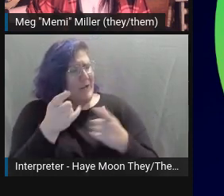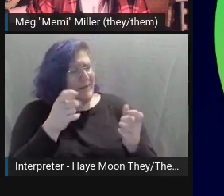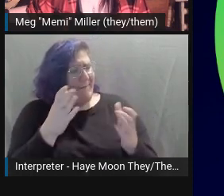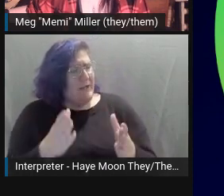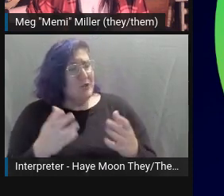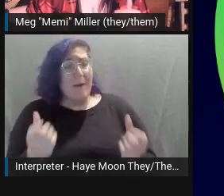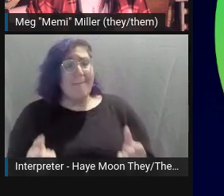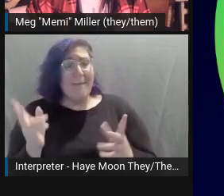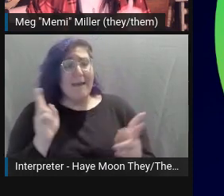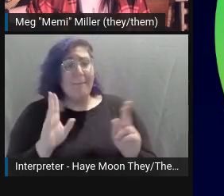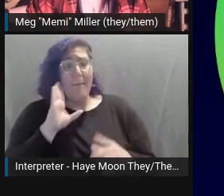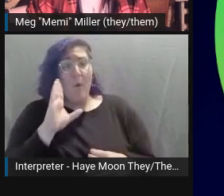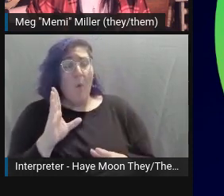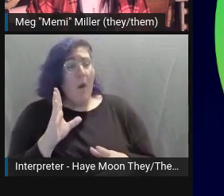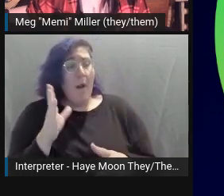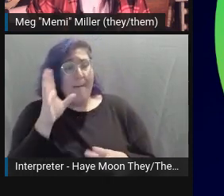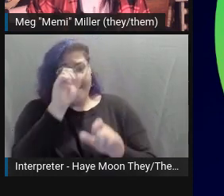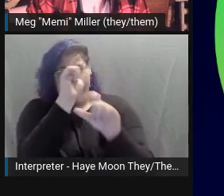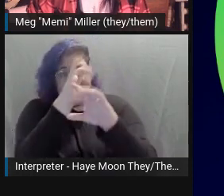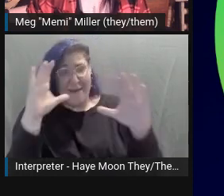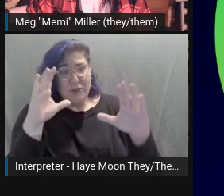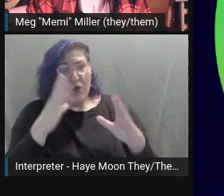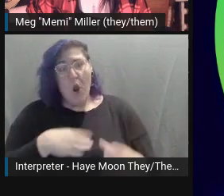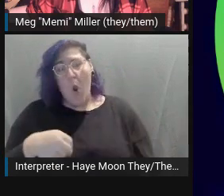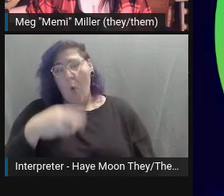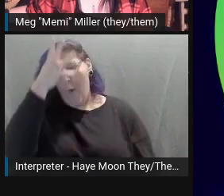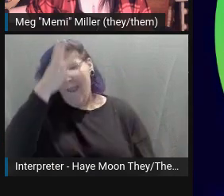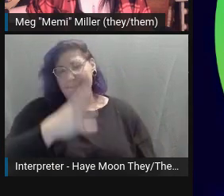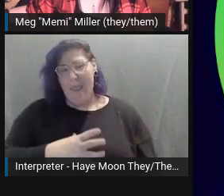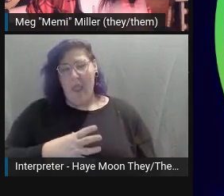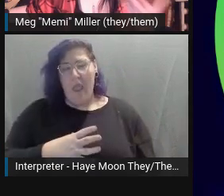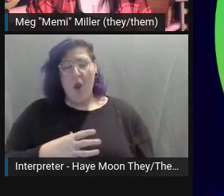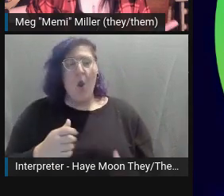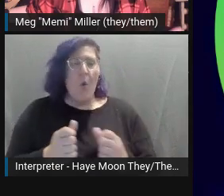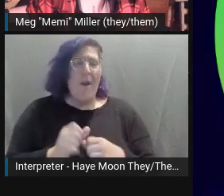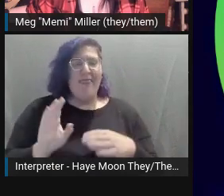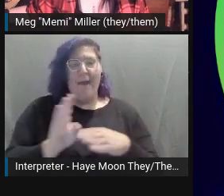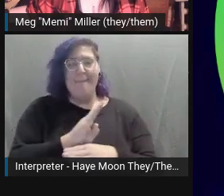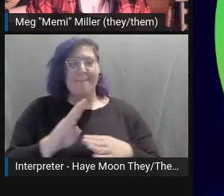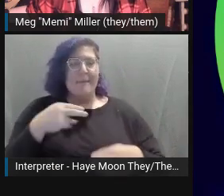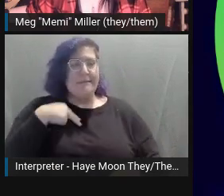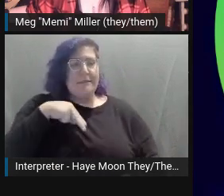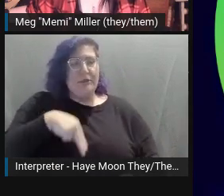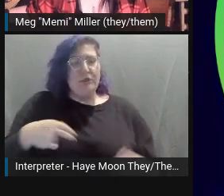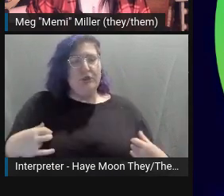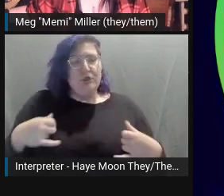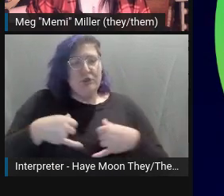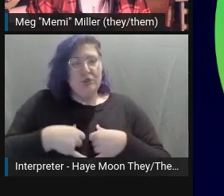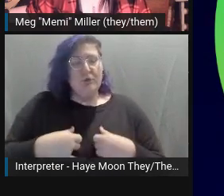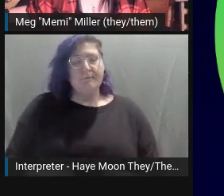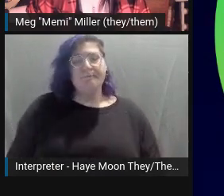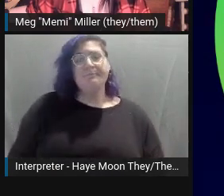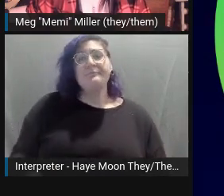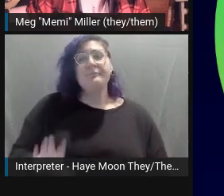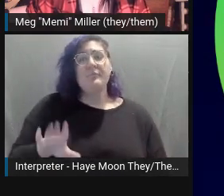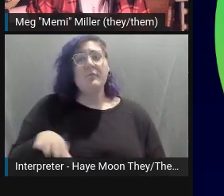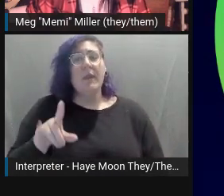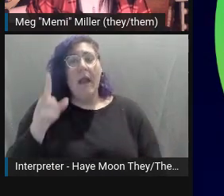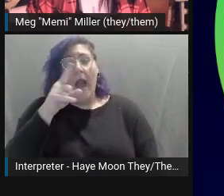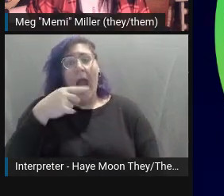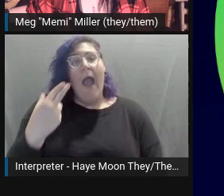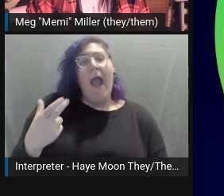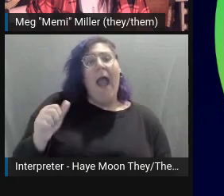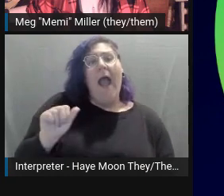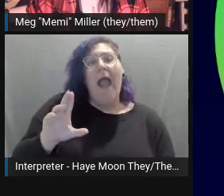likely to picture a white guy in a business suit. Havan Gurma, a black human rights lawyer known as the deaf-blind woman who conquered Harvard Law